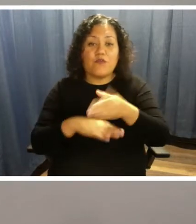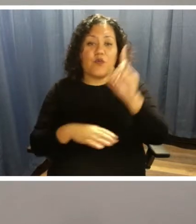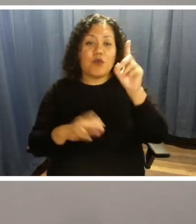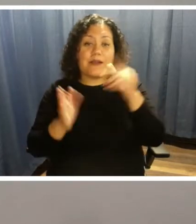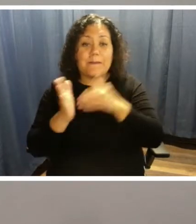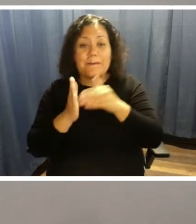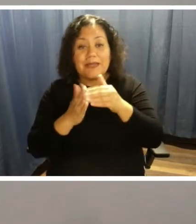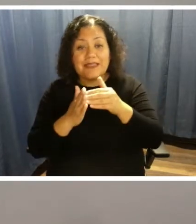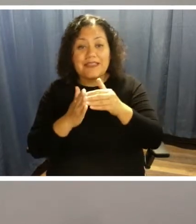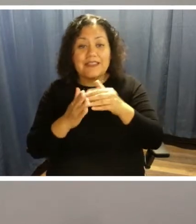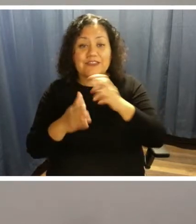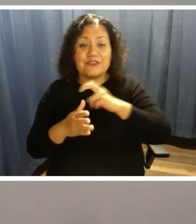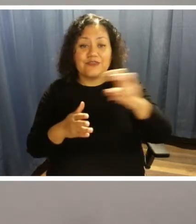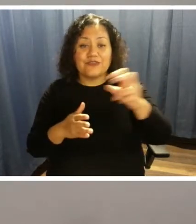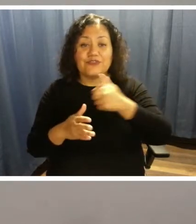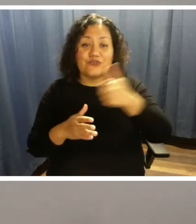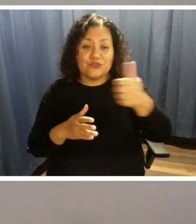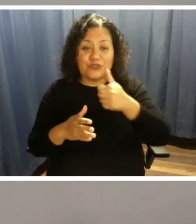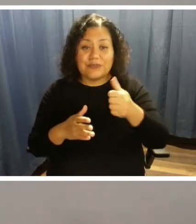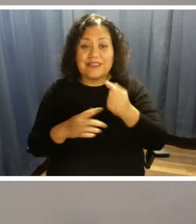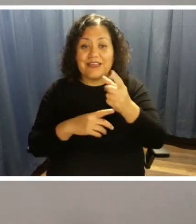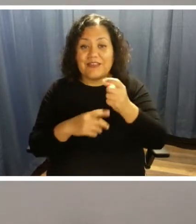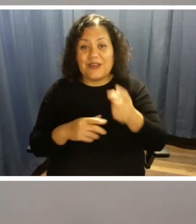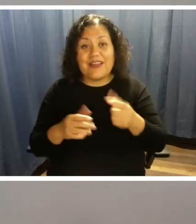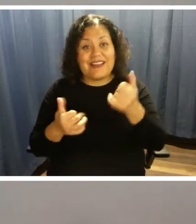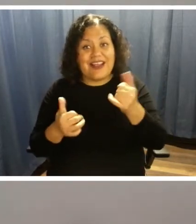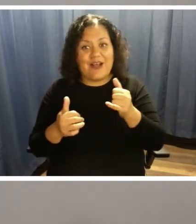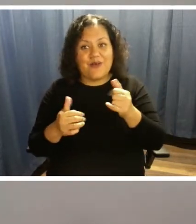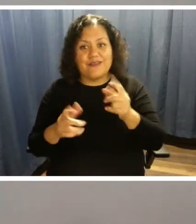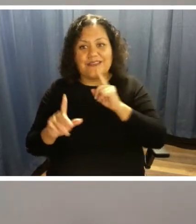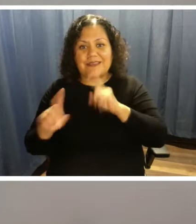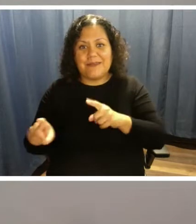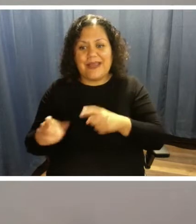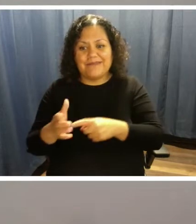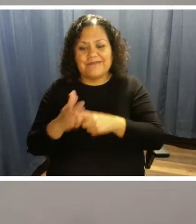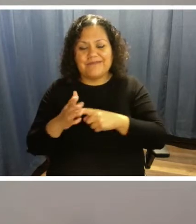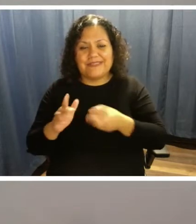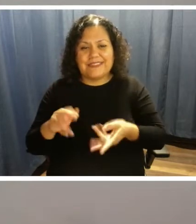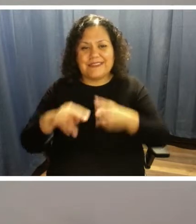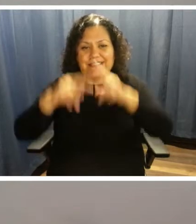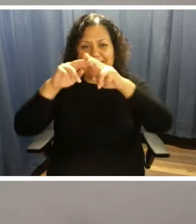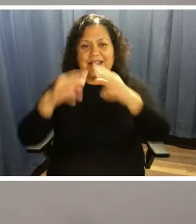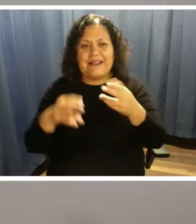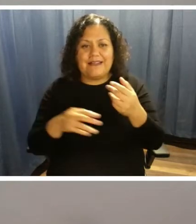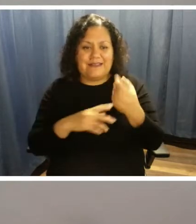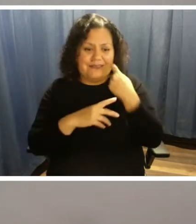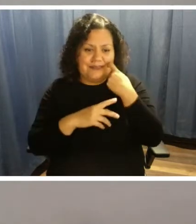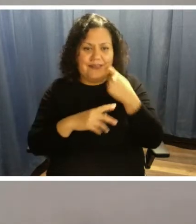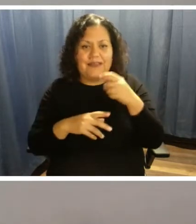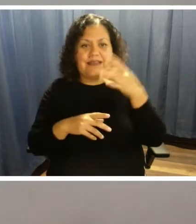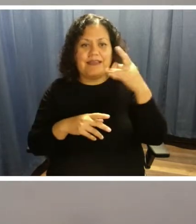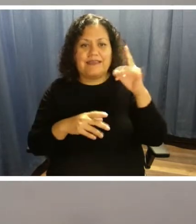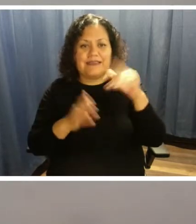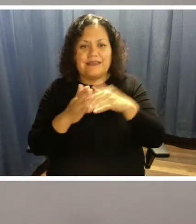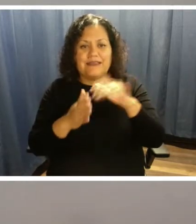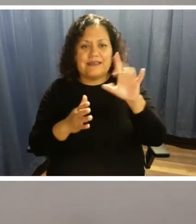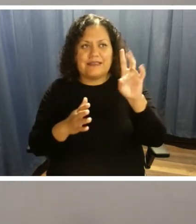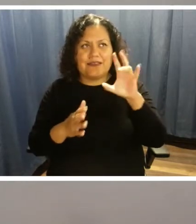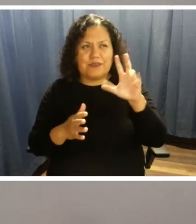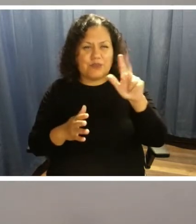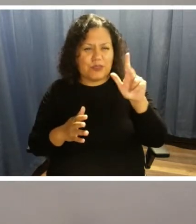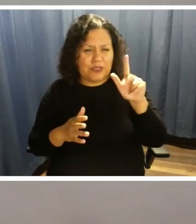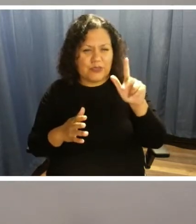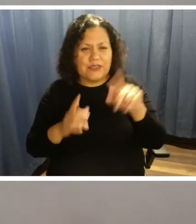Demand is returning, and in this last fiscal year, we transported 819,723